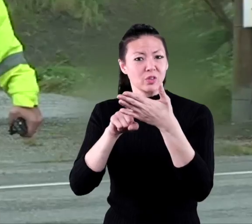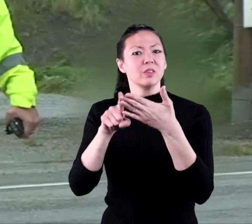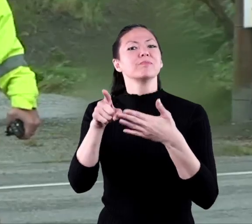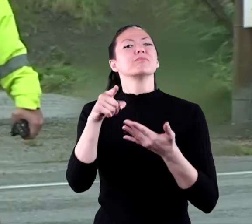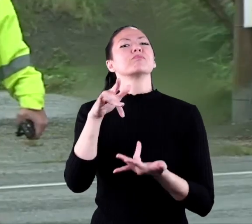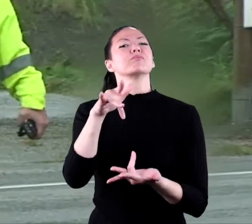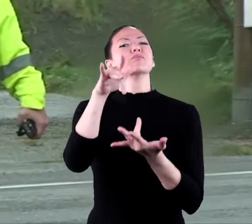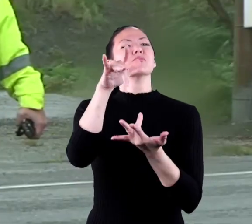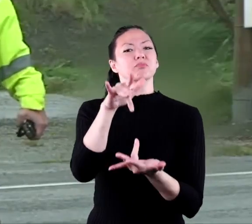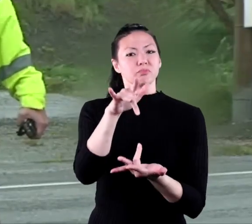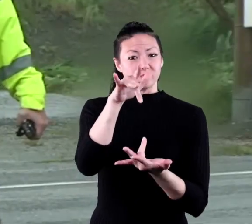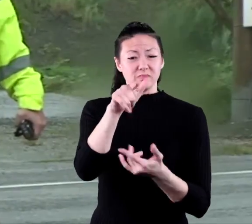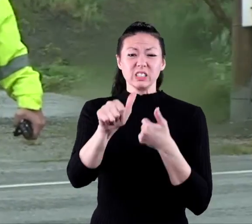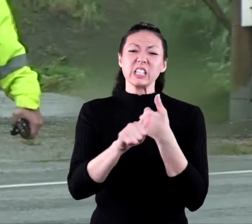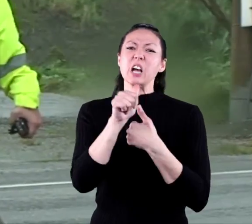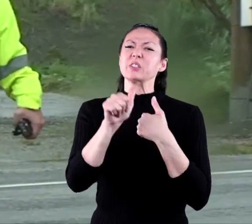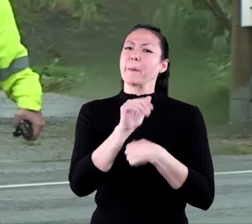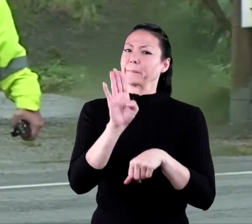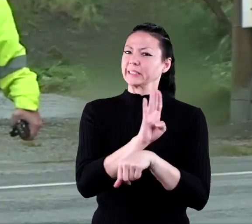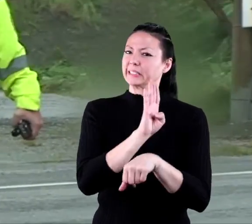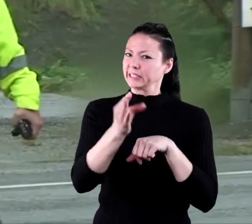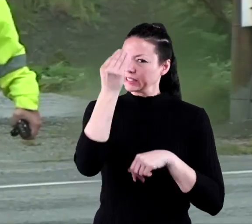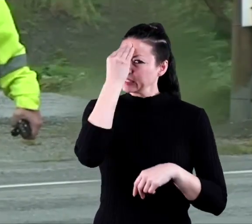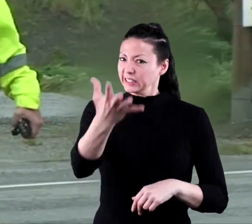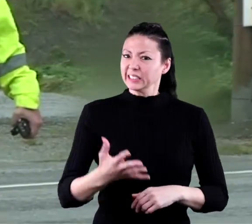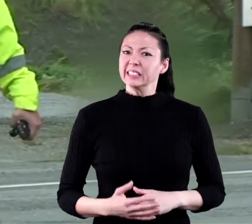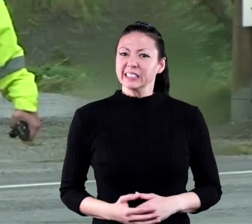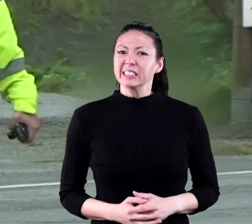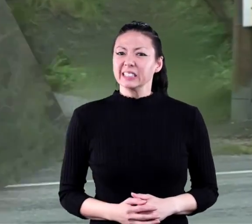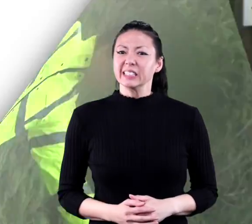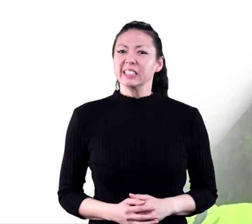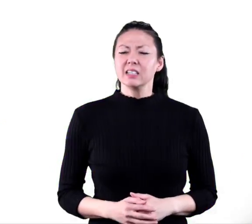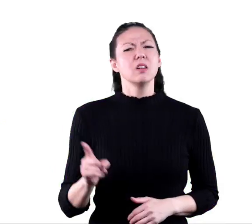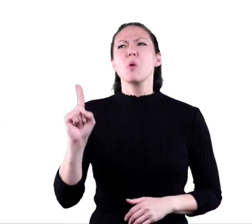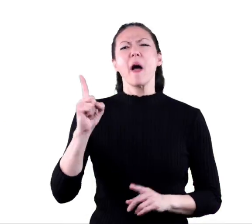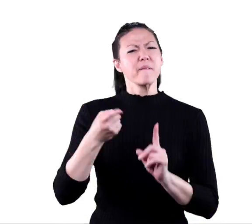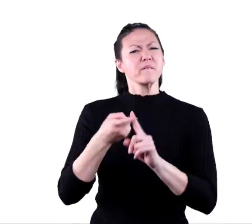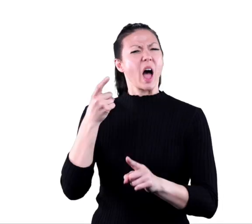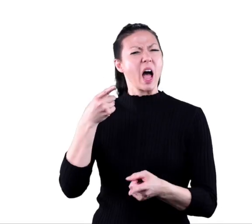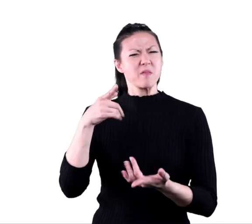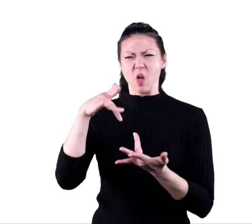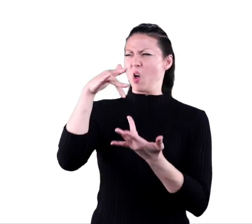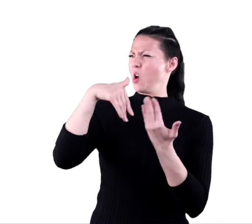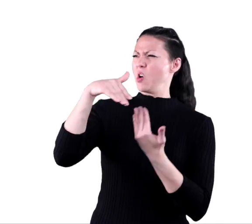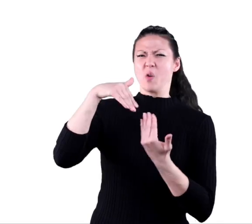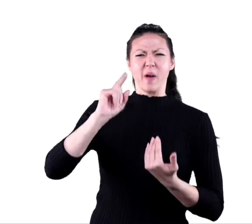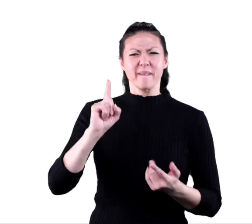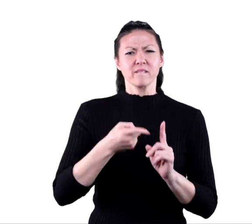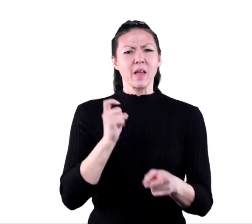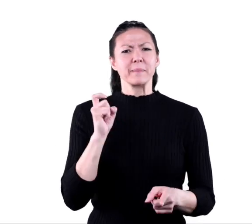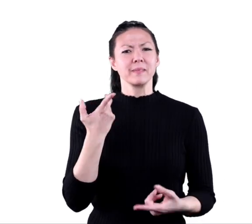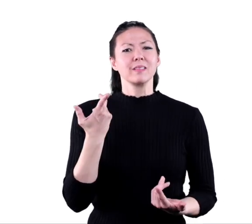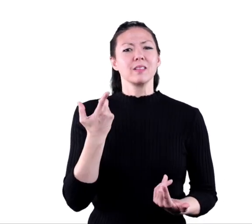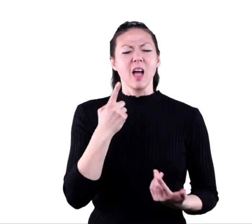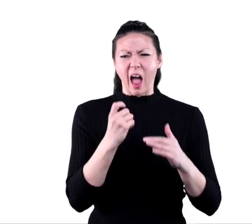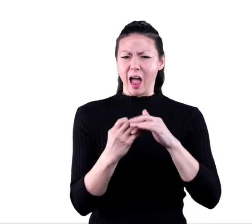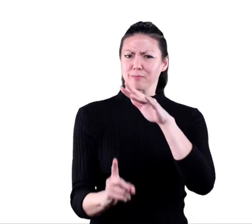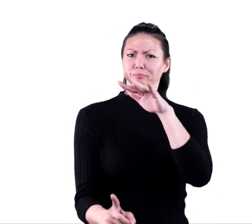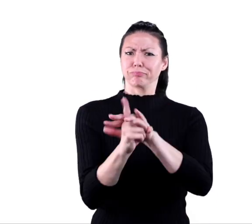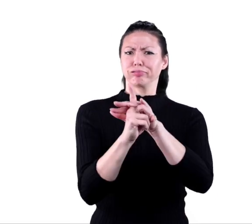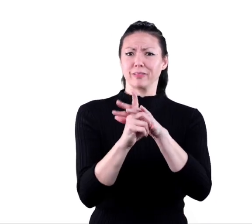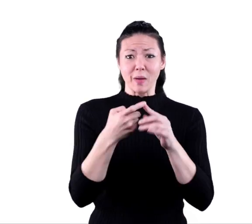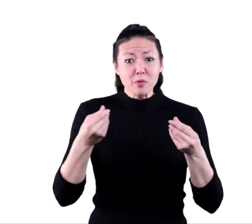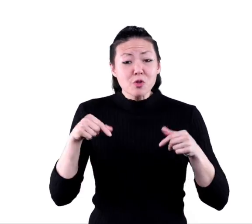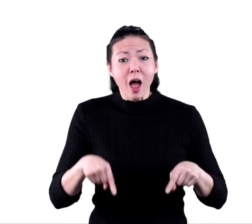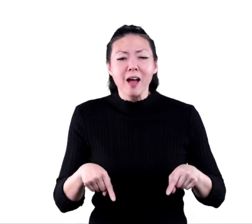of a tornado. Dangerous business, kids! Where do they come from? Do they pop up out of the ground? Well,